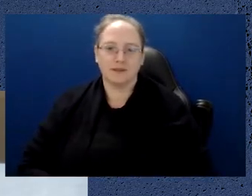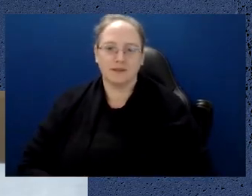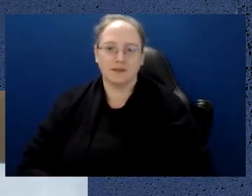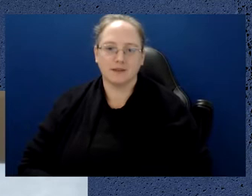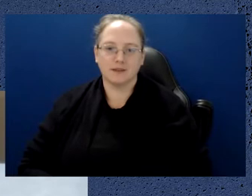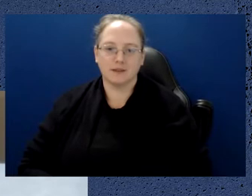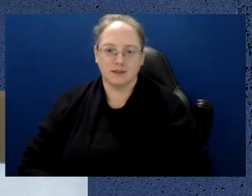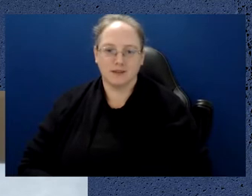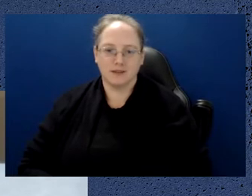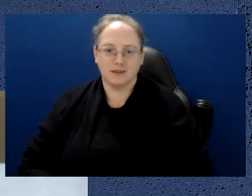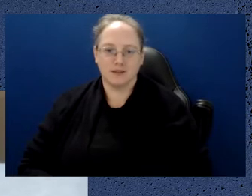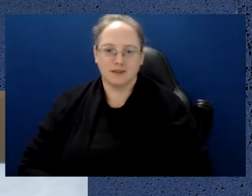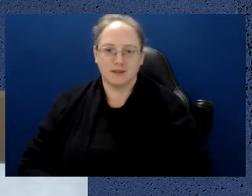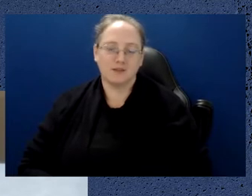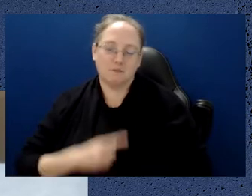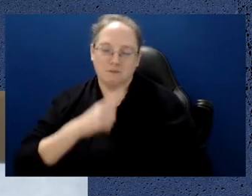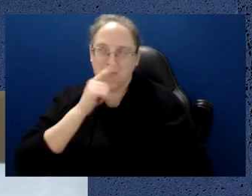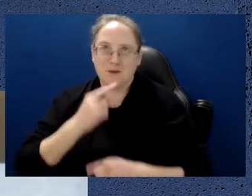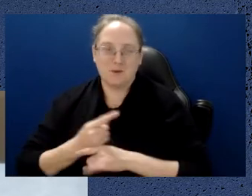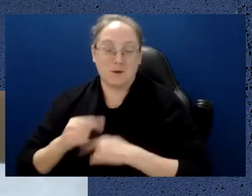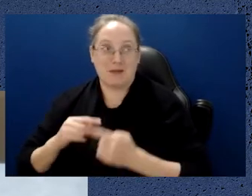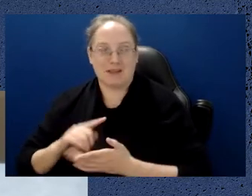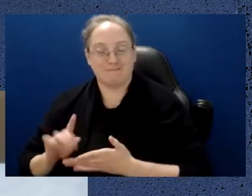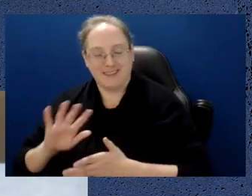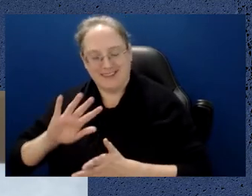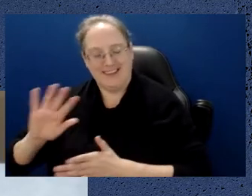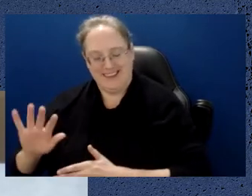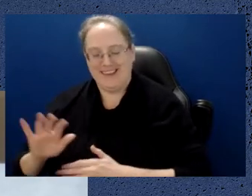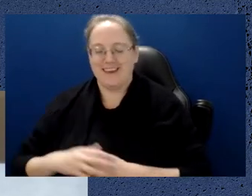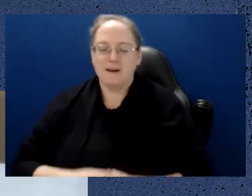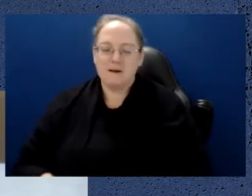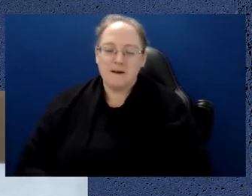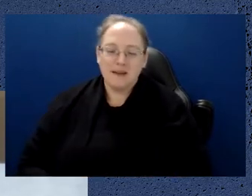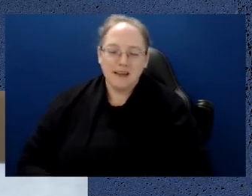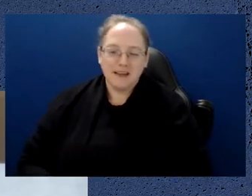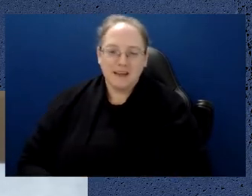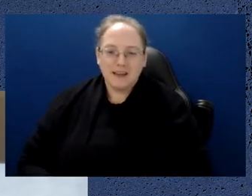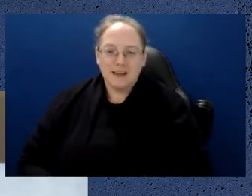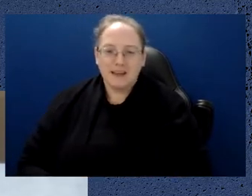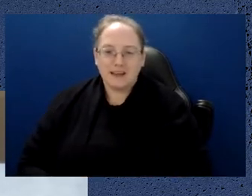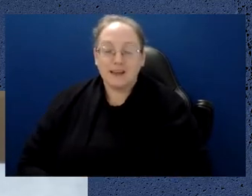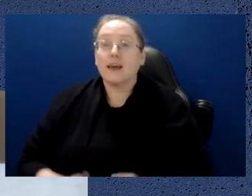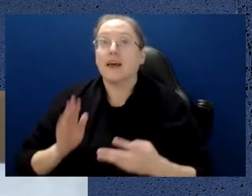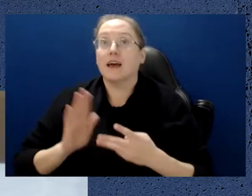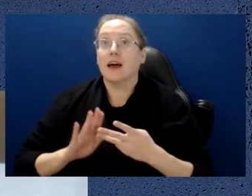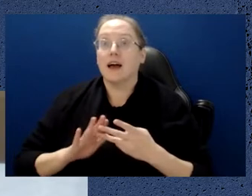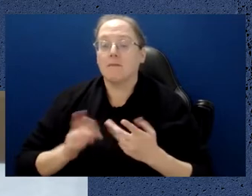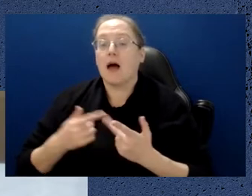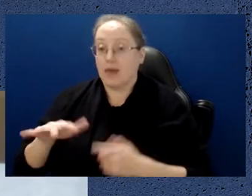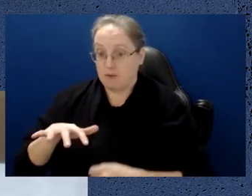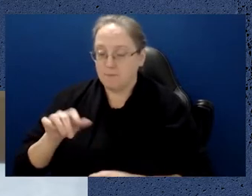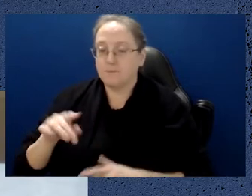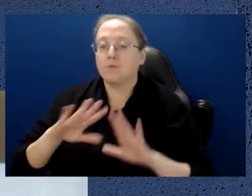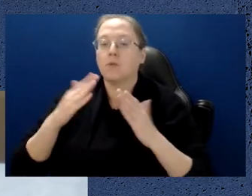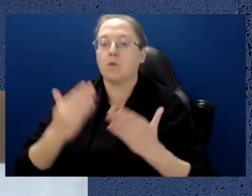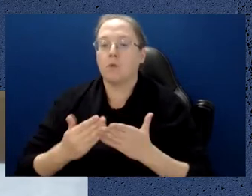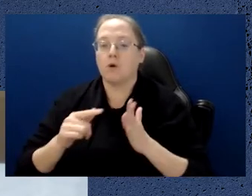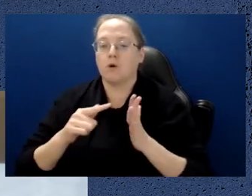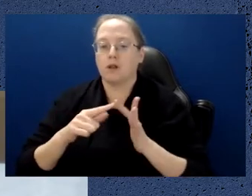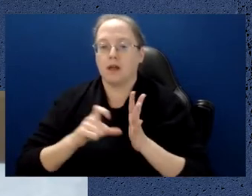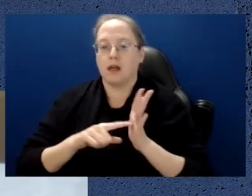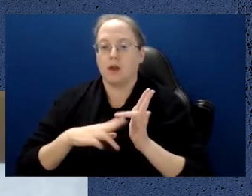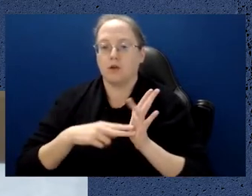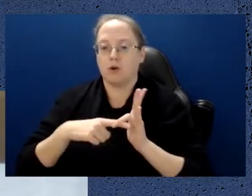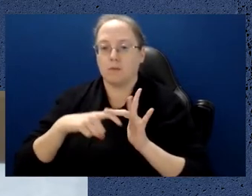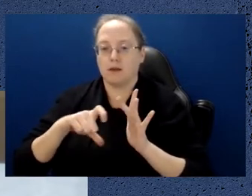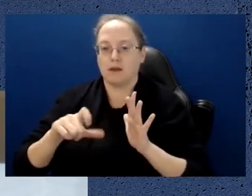And we can potentially have a conversation about that. And then finally, the World Economic Forum have just recently published something